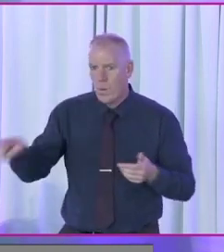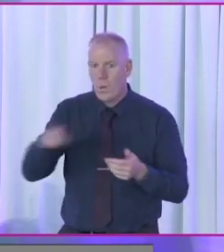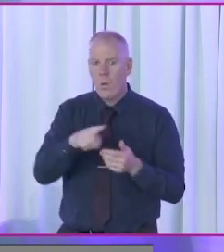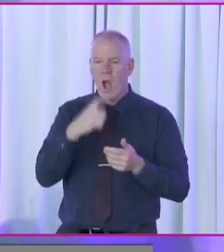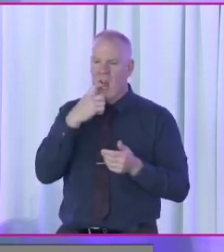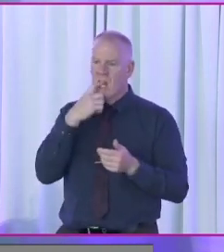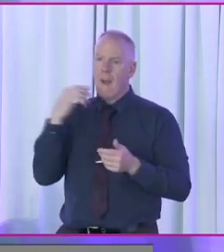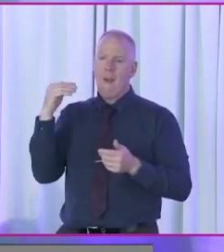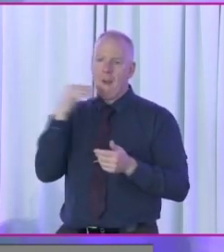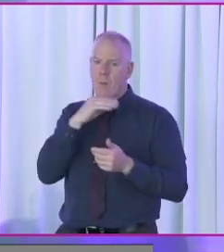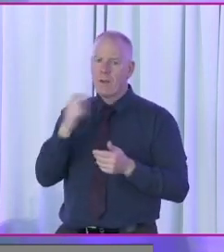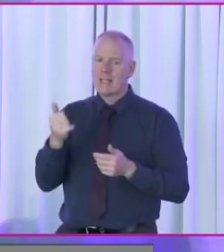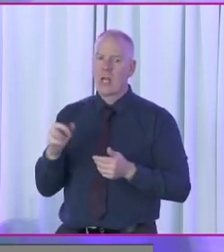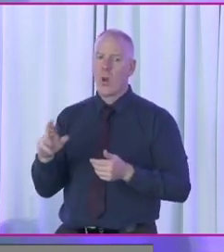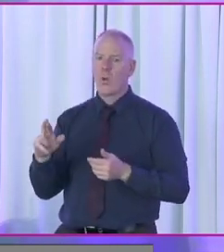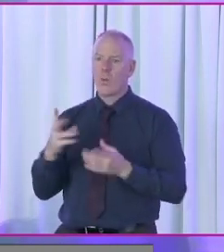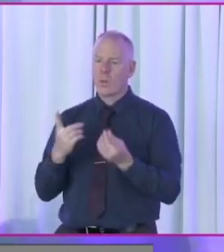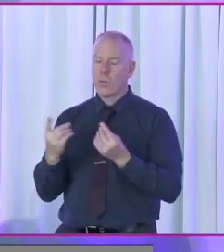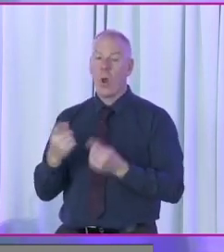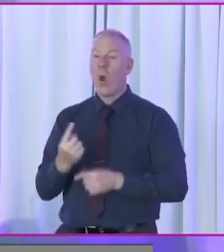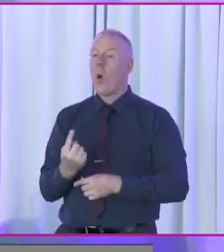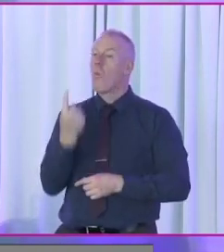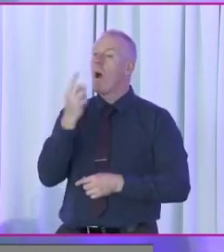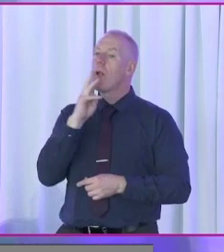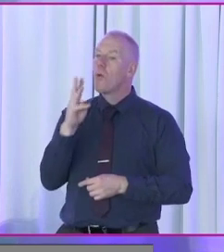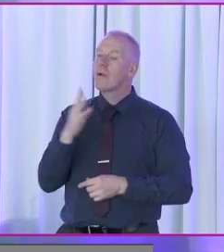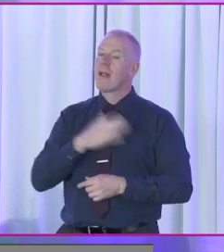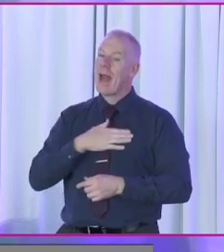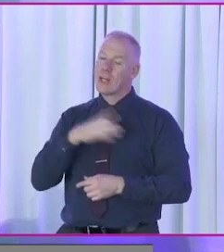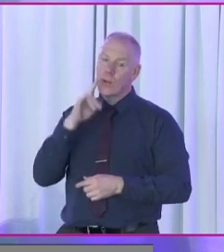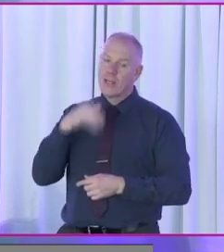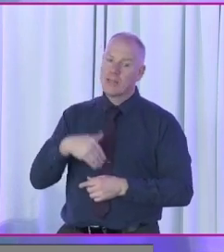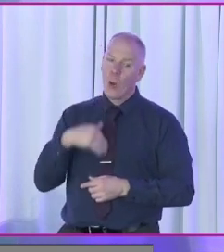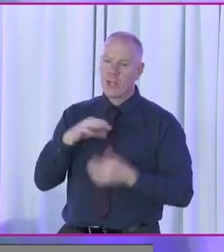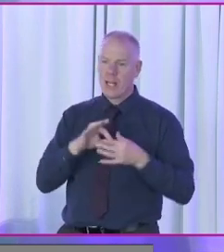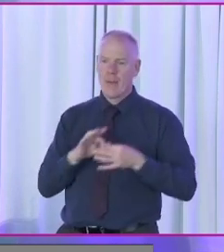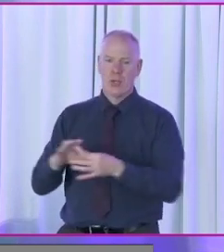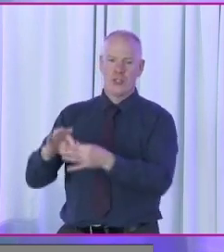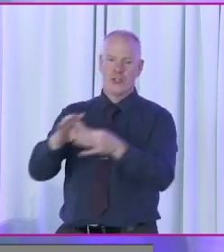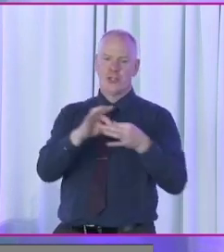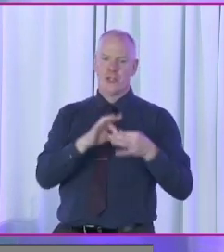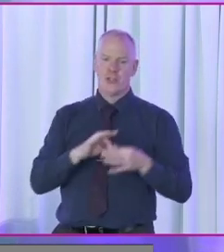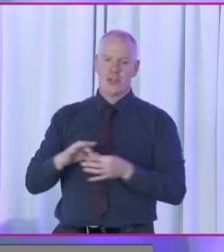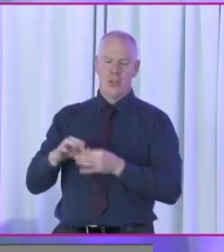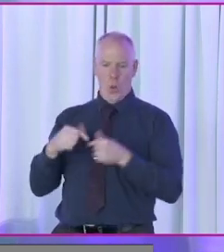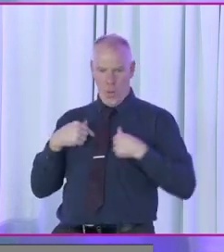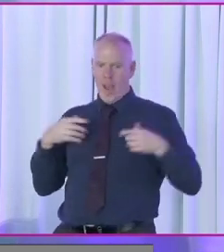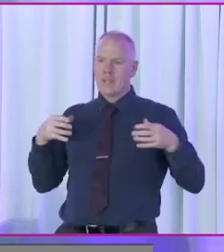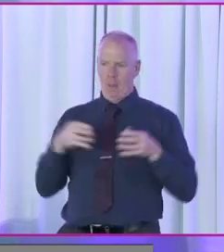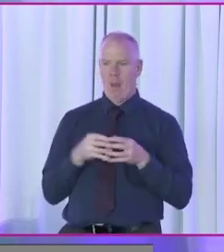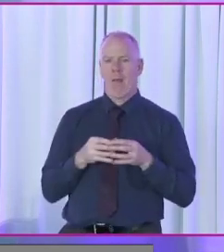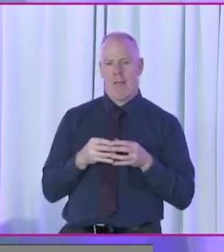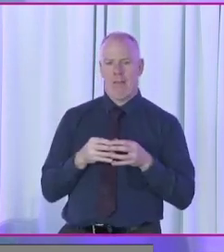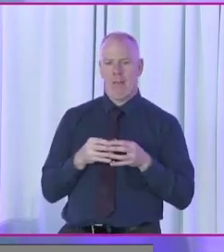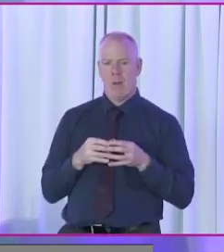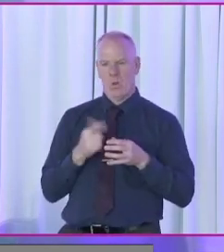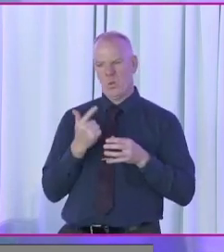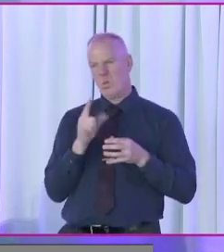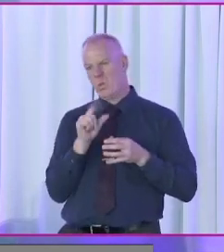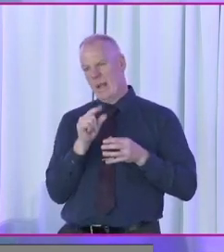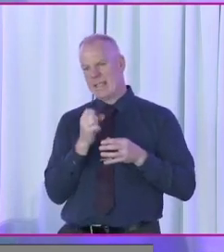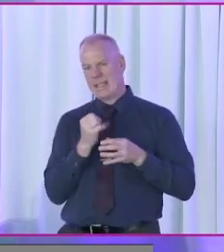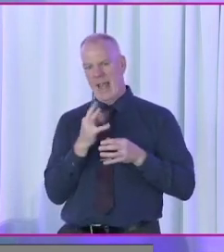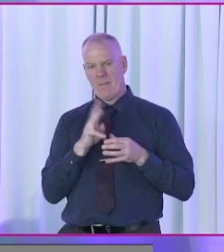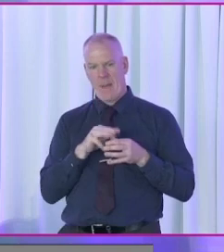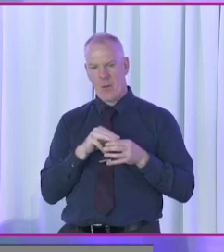a really important stakeholder. The one word I did enjoy hearing this morning was collaboration. We're a small organization right now. There's 20 something